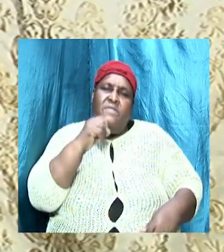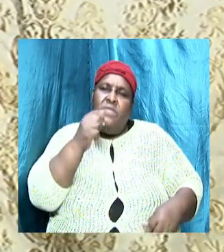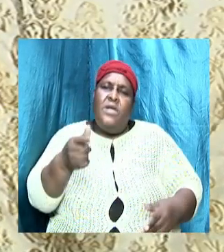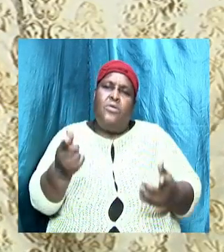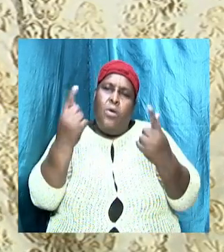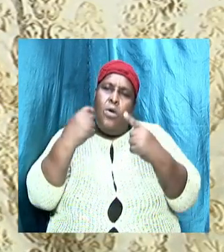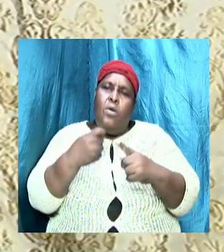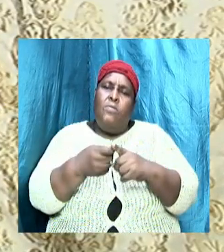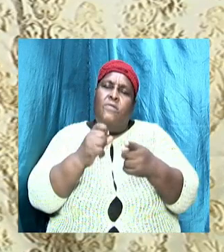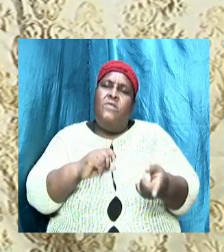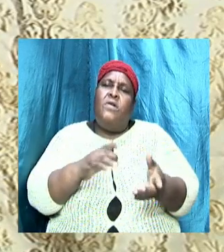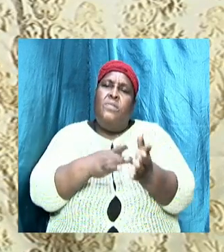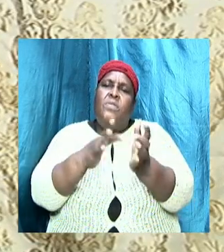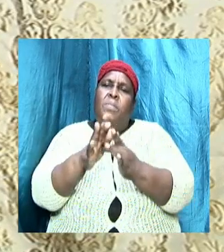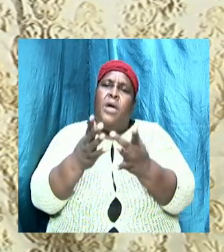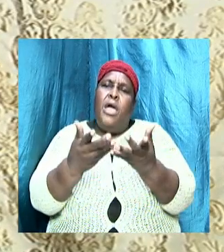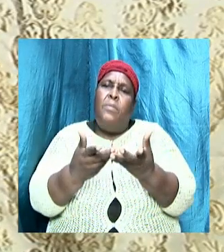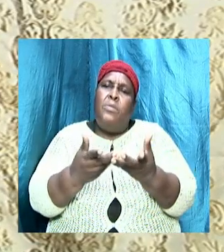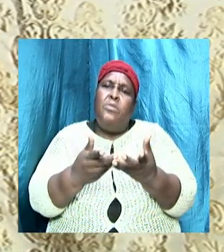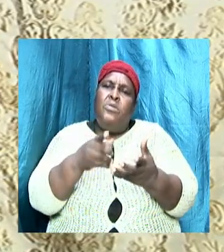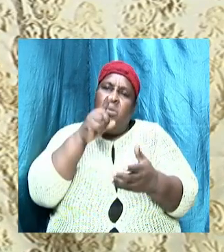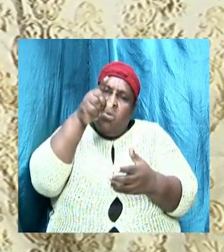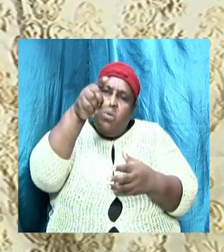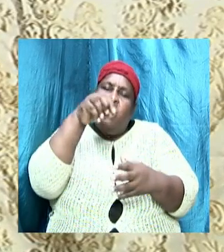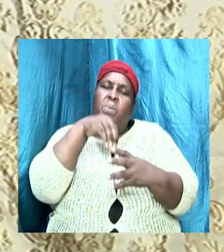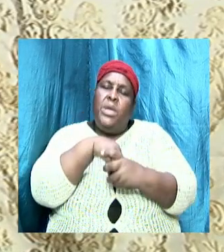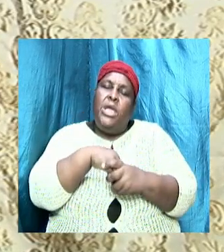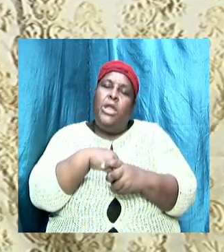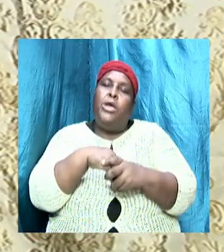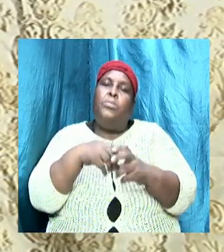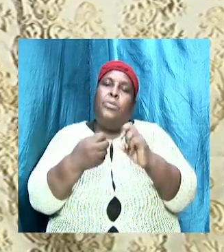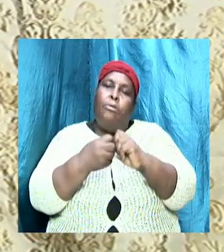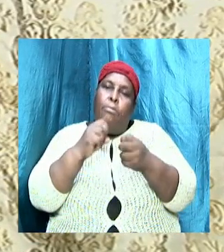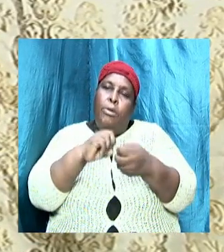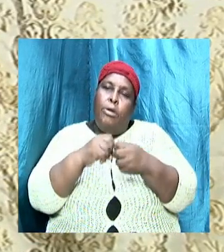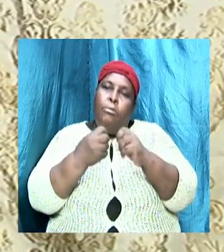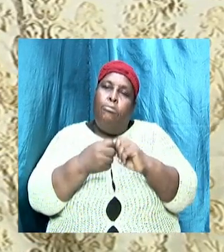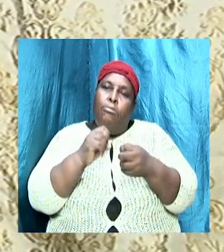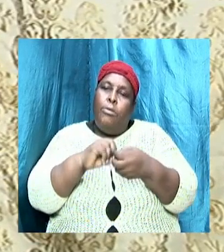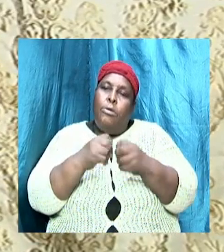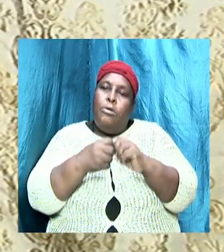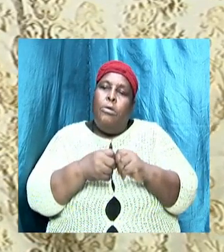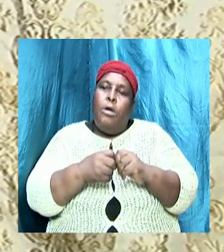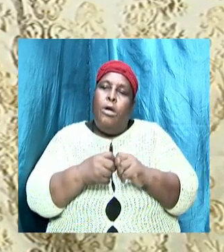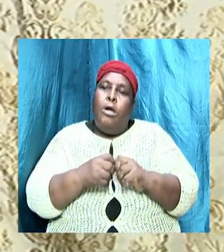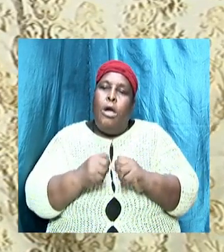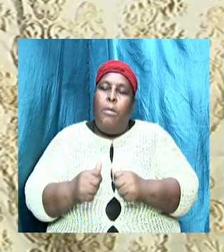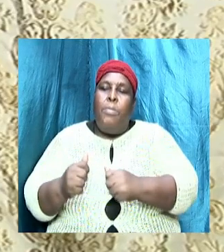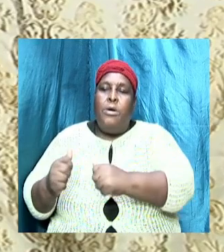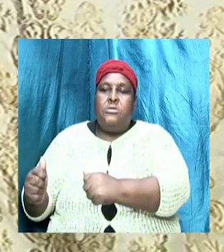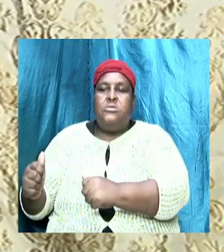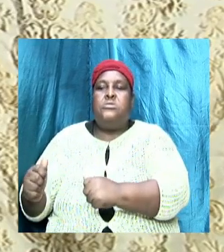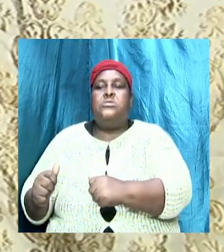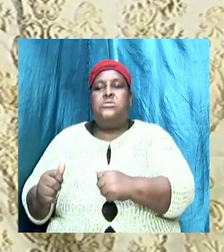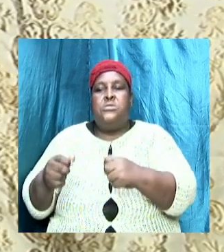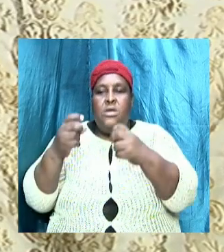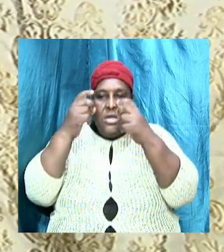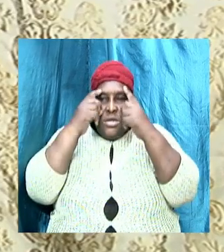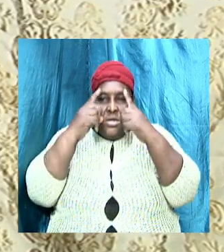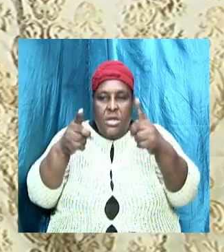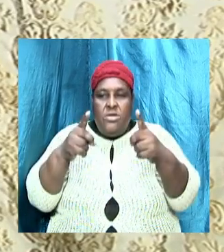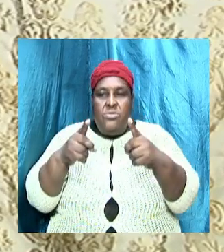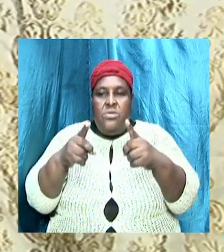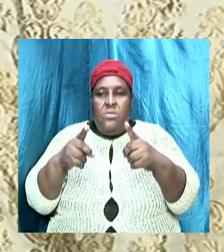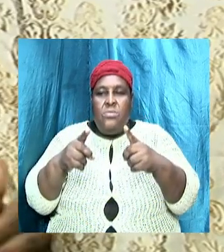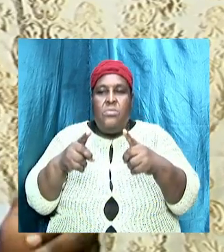when we say apostles doctrine we are referring to the teachings and instructions of the apostles as they